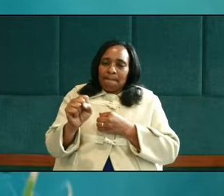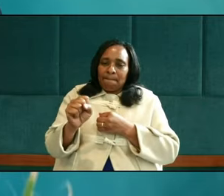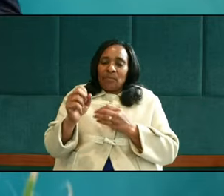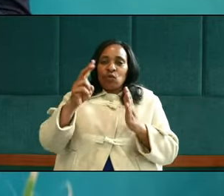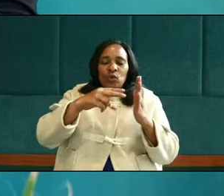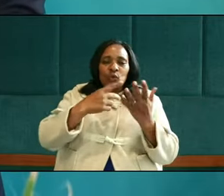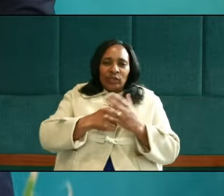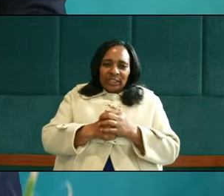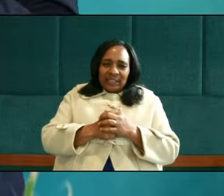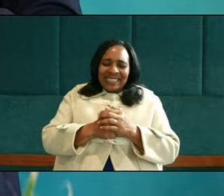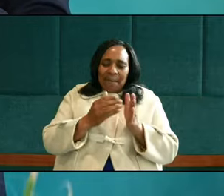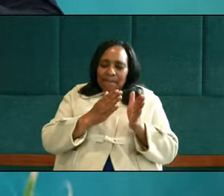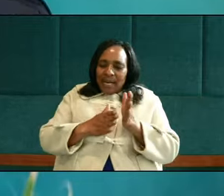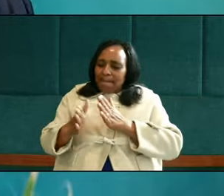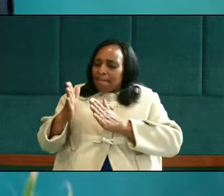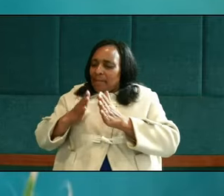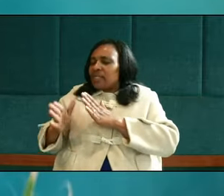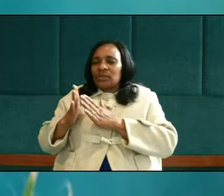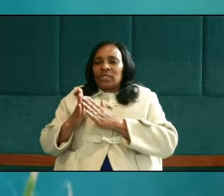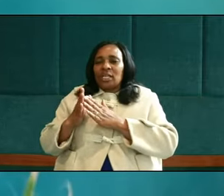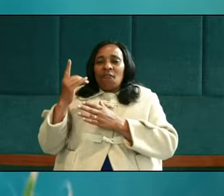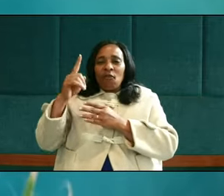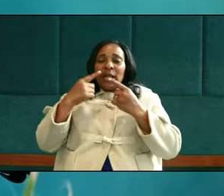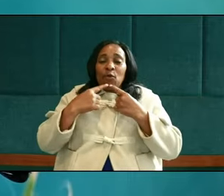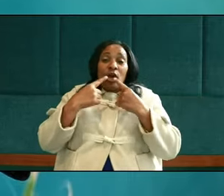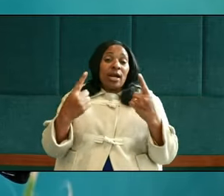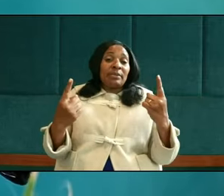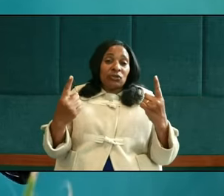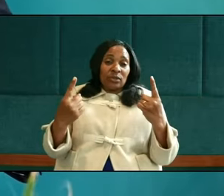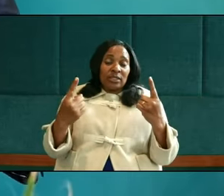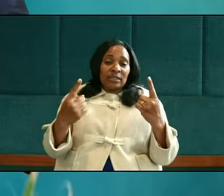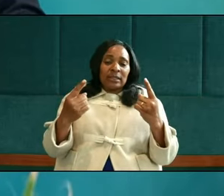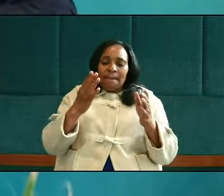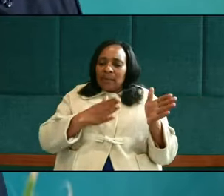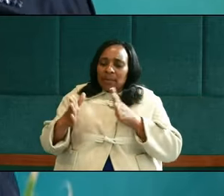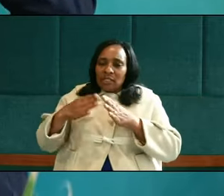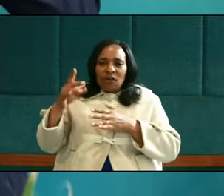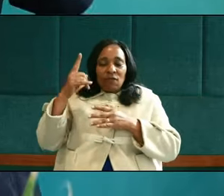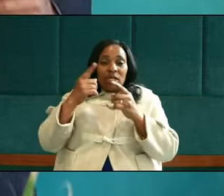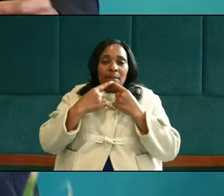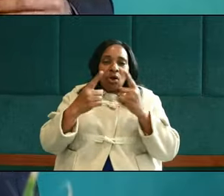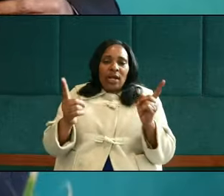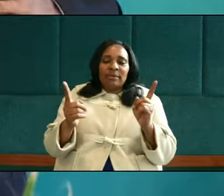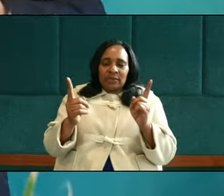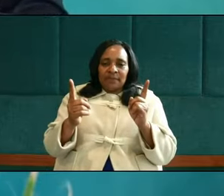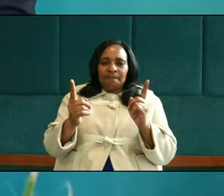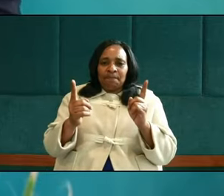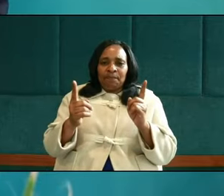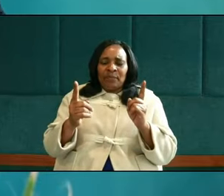We look at preparation for the proclamation. Preparation for the proclamation.